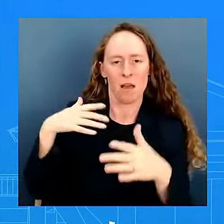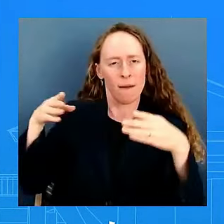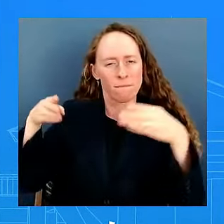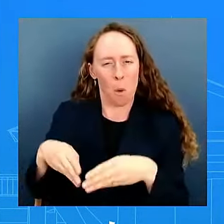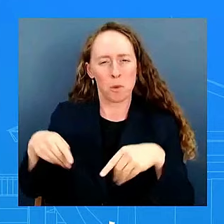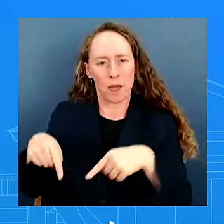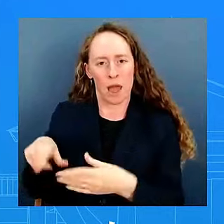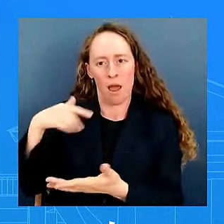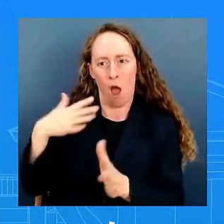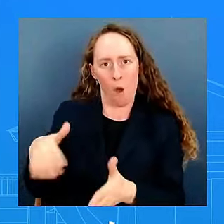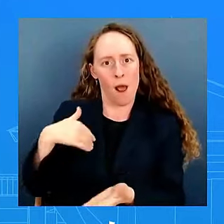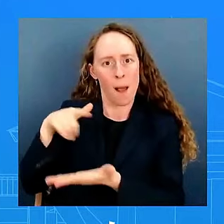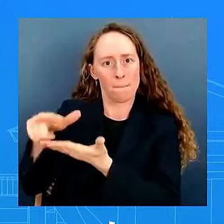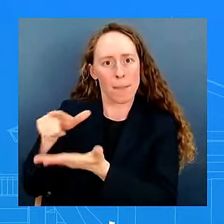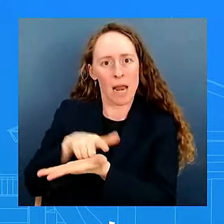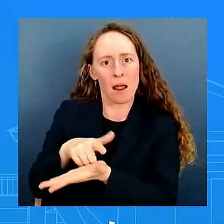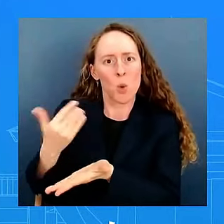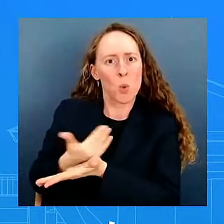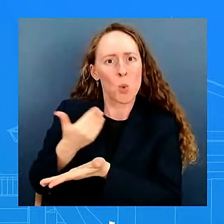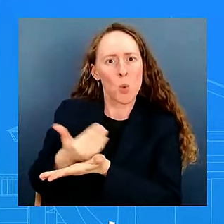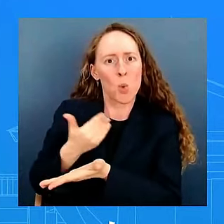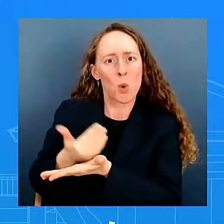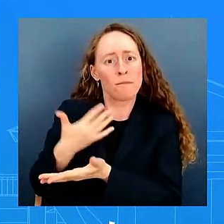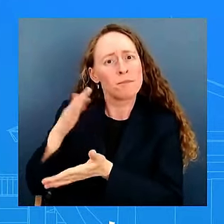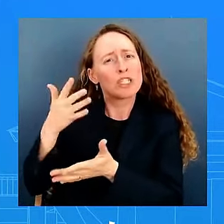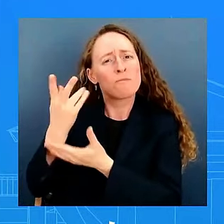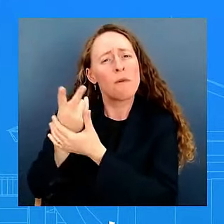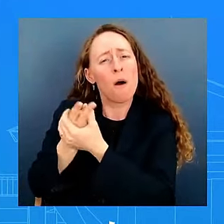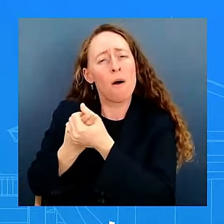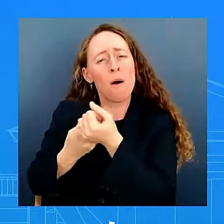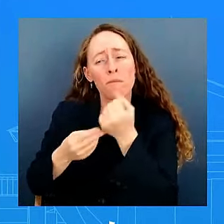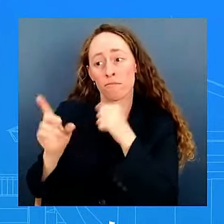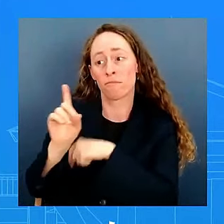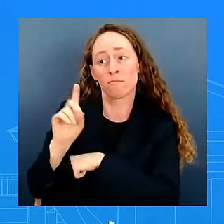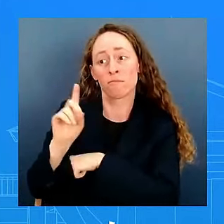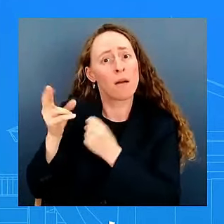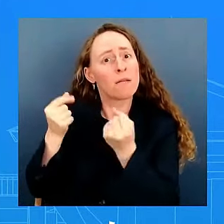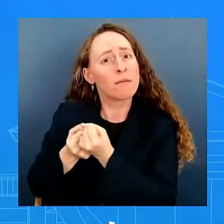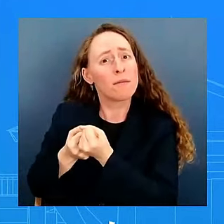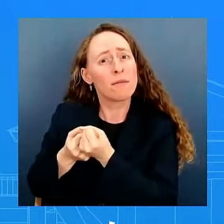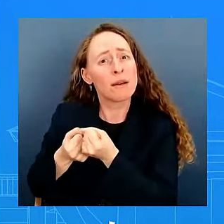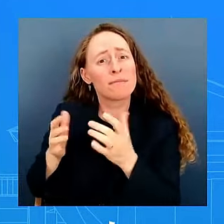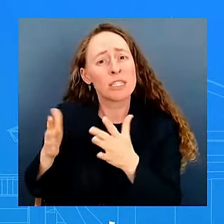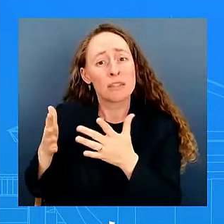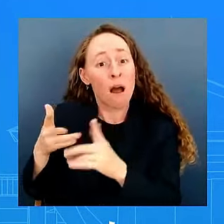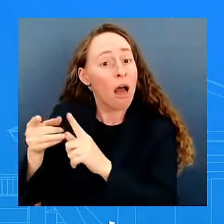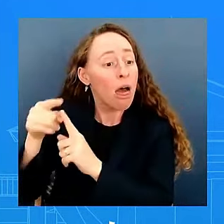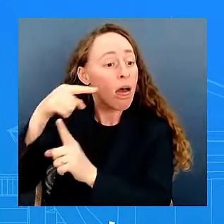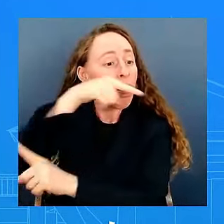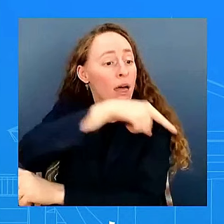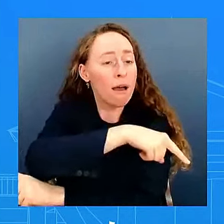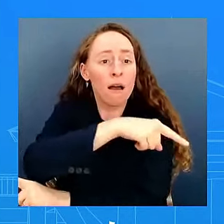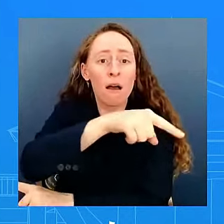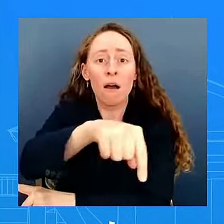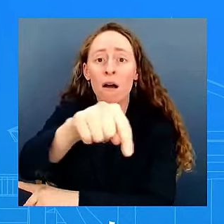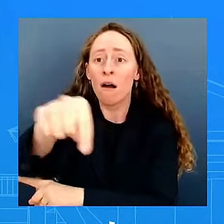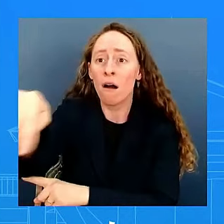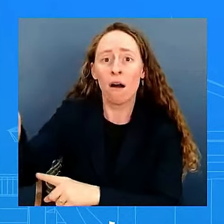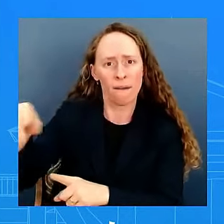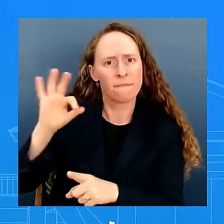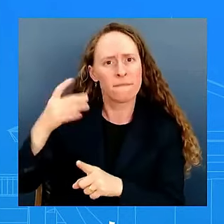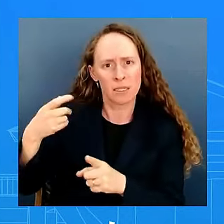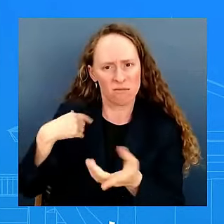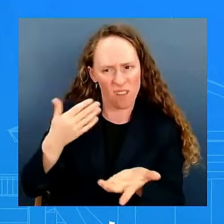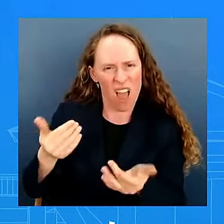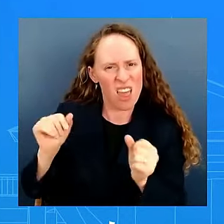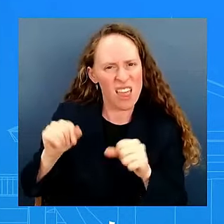issues that they have concerns about at the border and actually deal with an immigration system obviously we do not we do not support